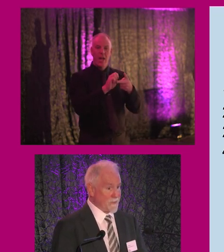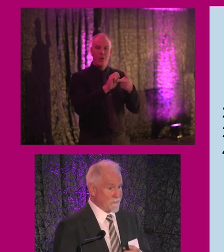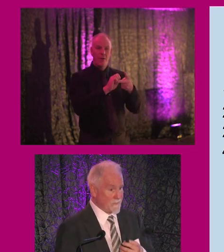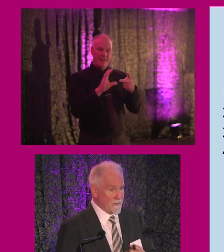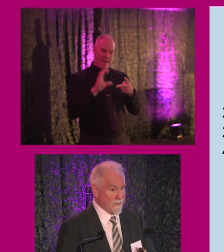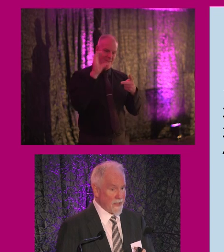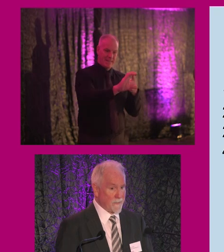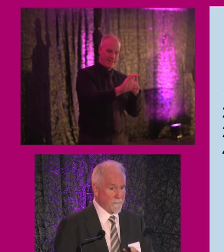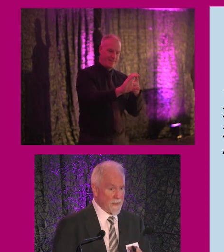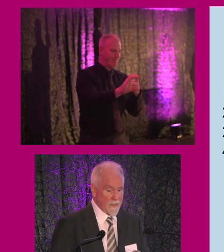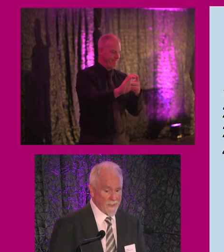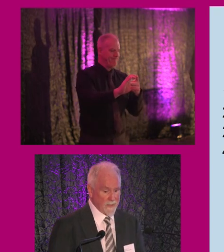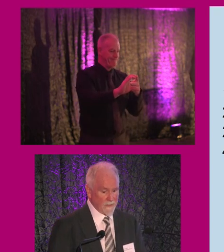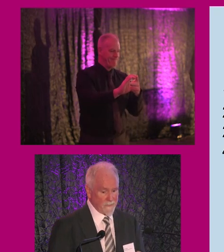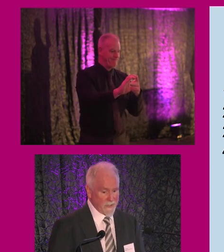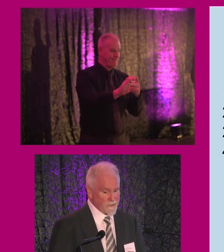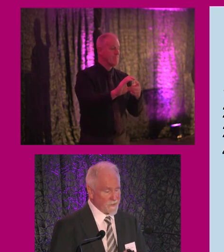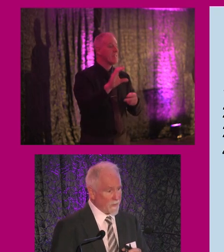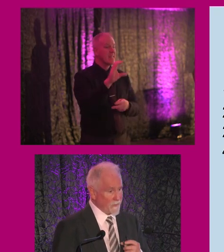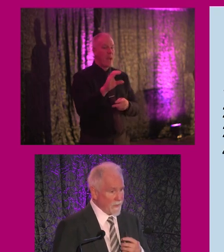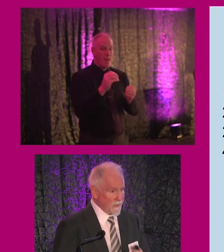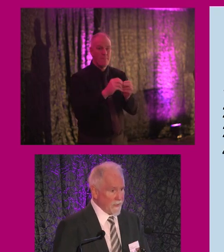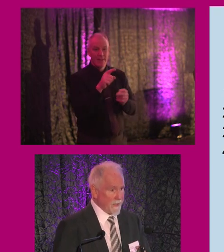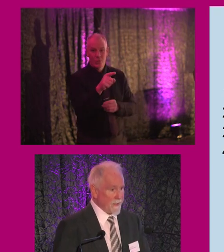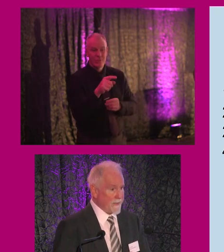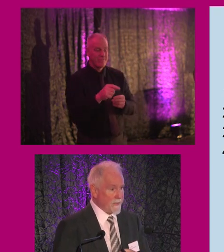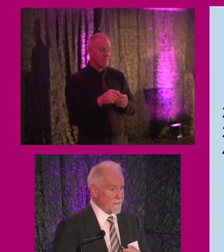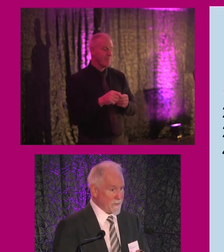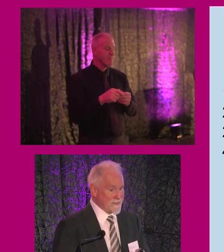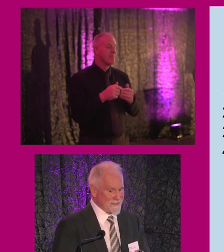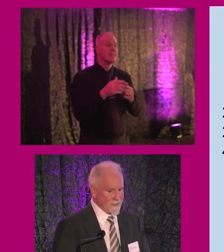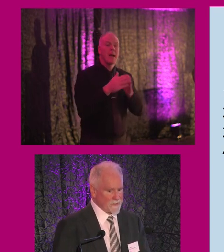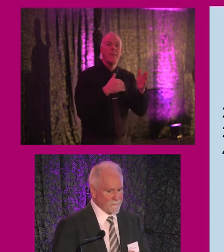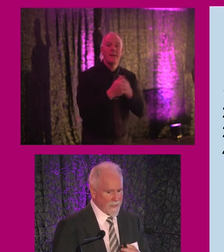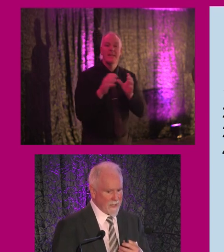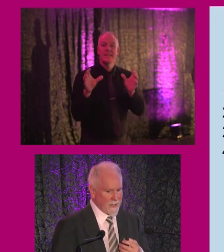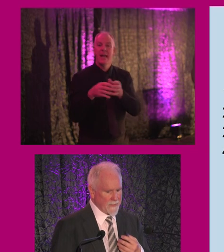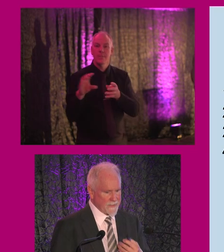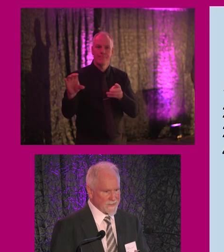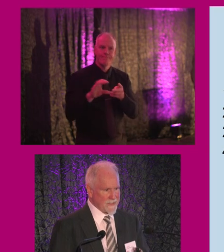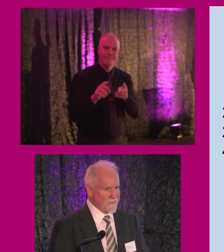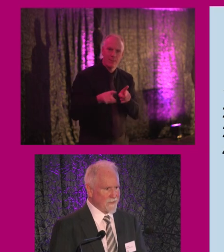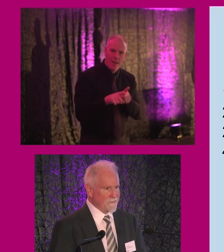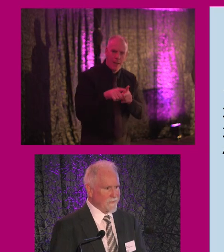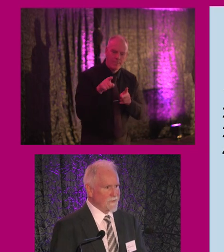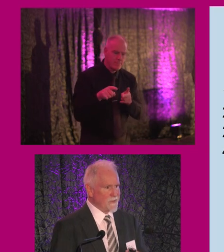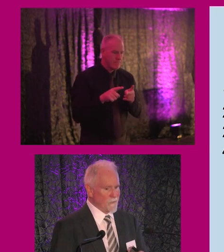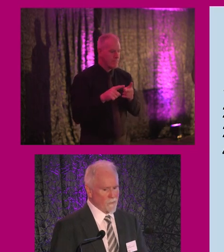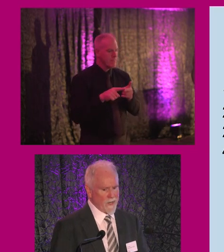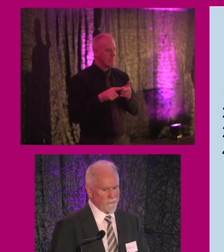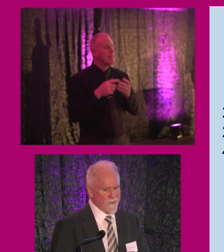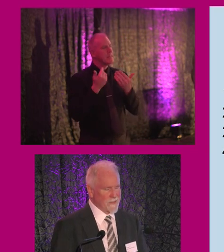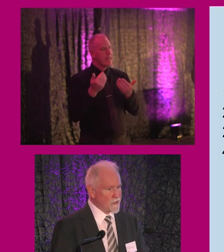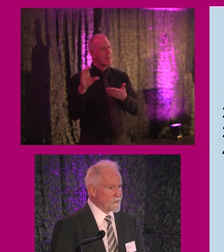investment. And again, Caroline mentioned about the business sector, significant funding